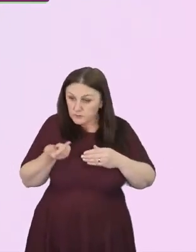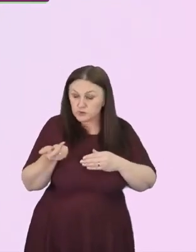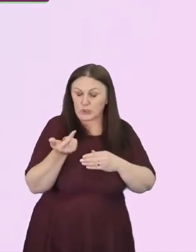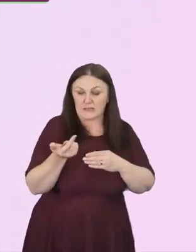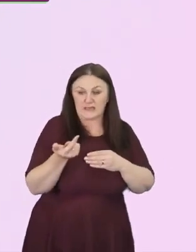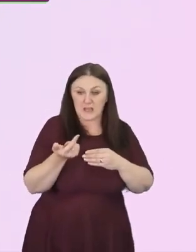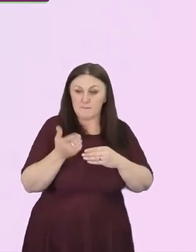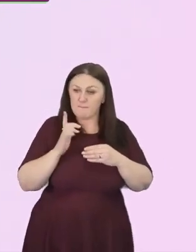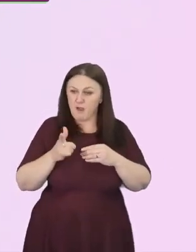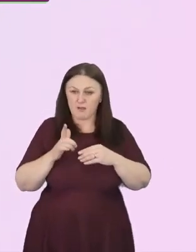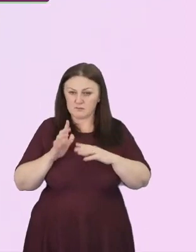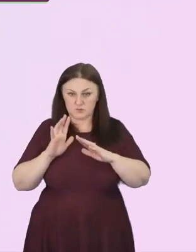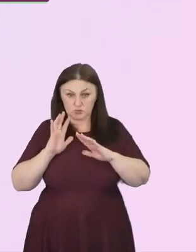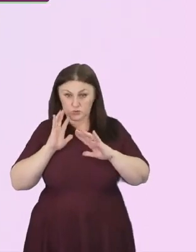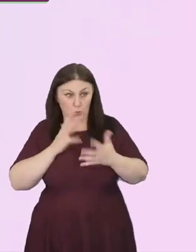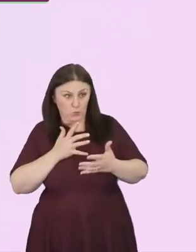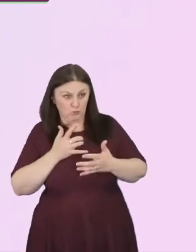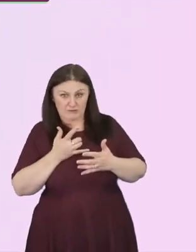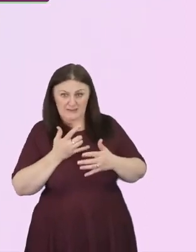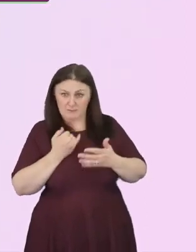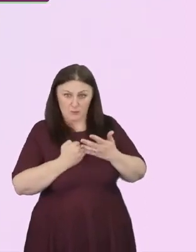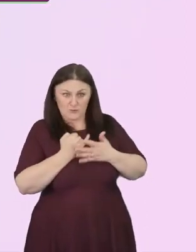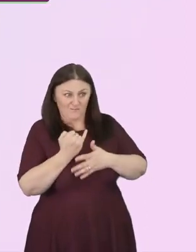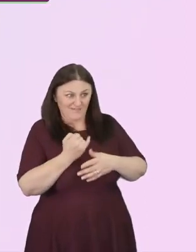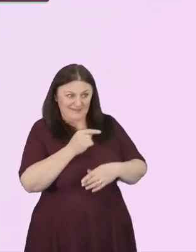worry about offending white people.